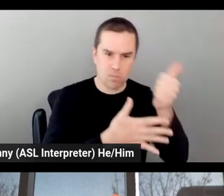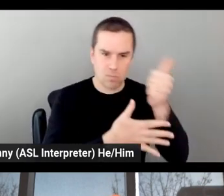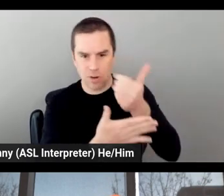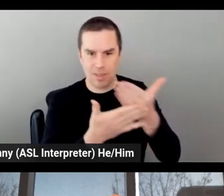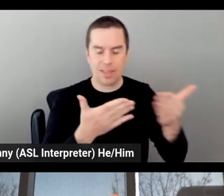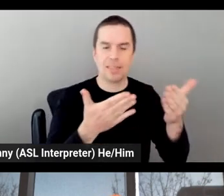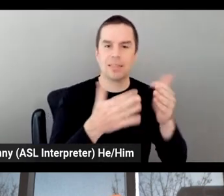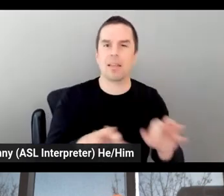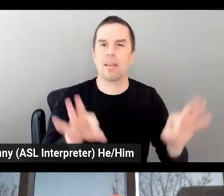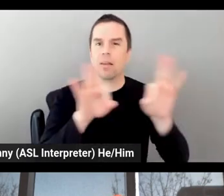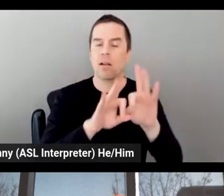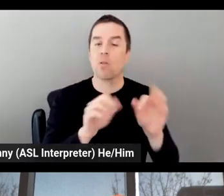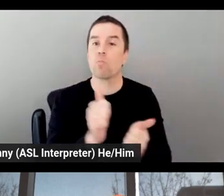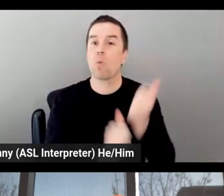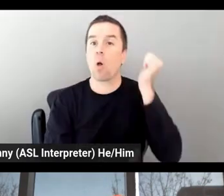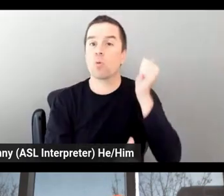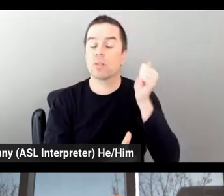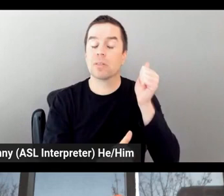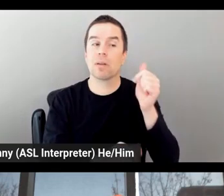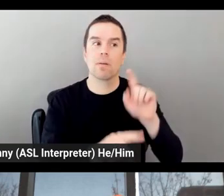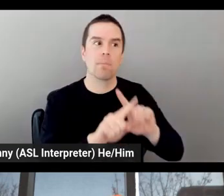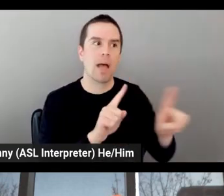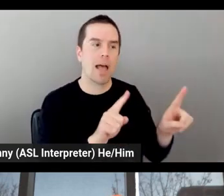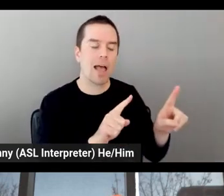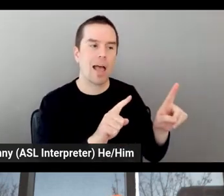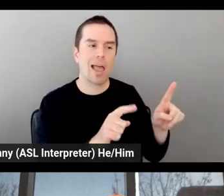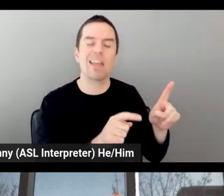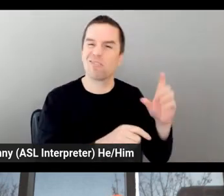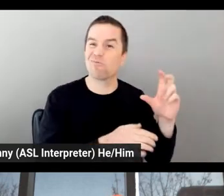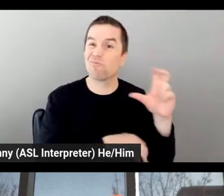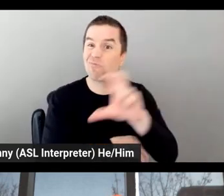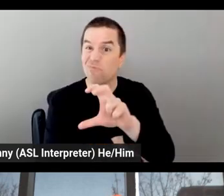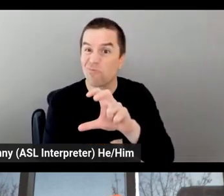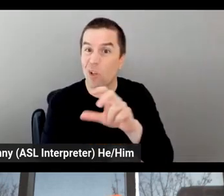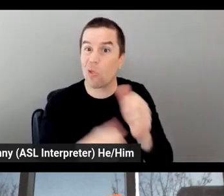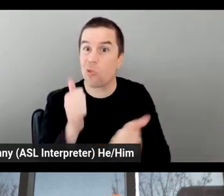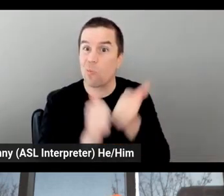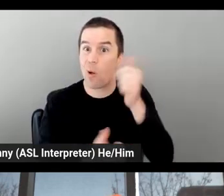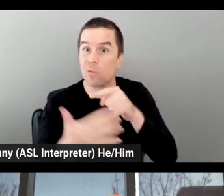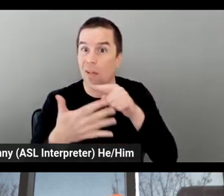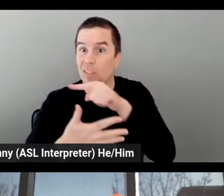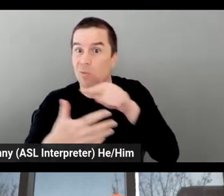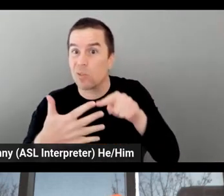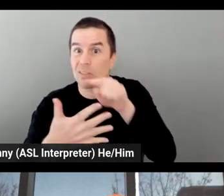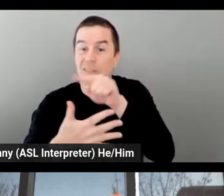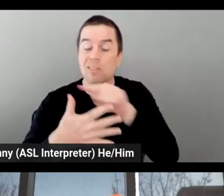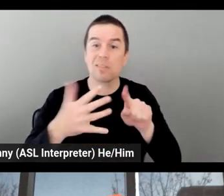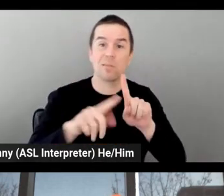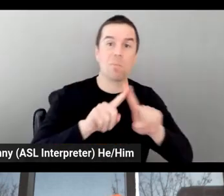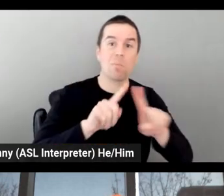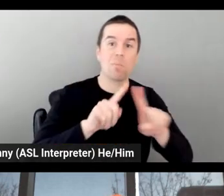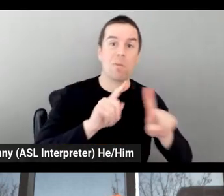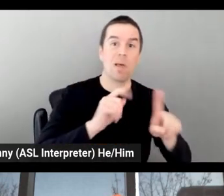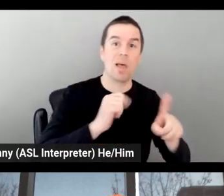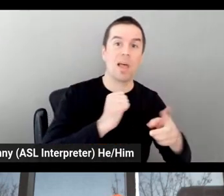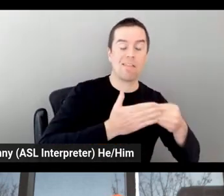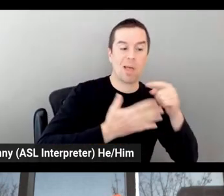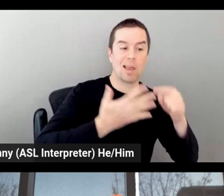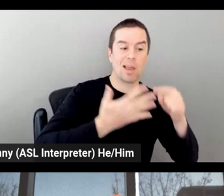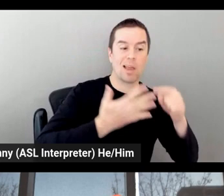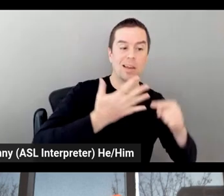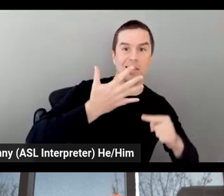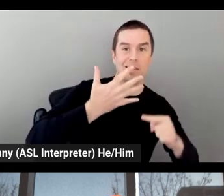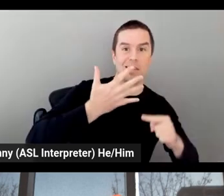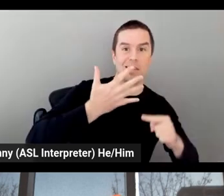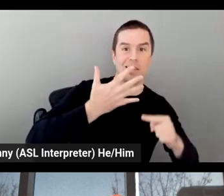it is the cost caps in Formula One are forcing a lot of the F1 teams to rethink a lot of things. And what better way than